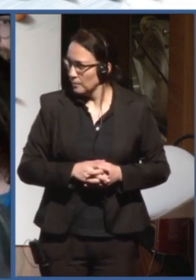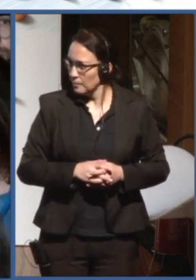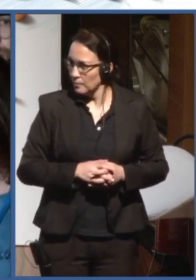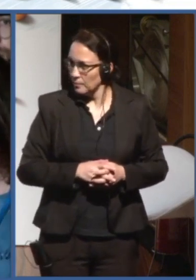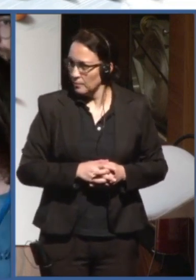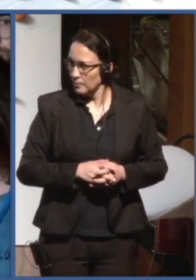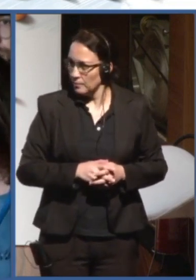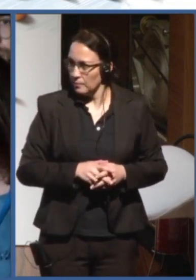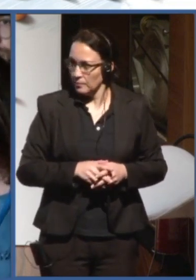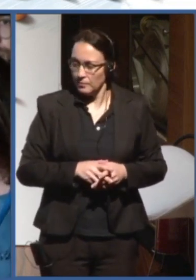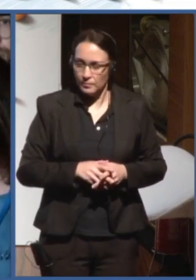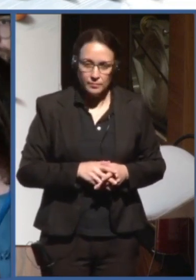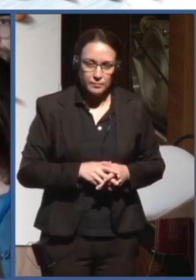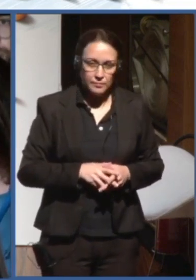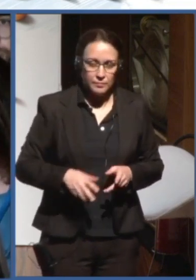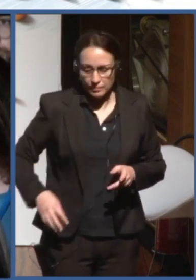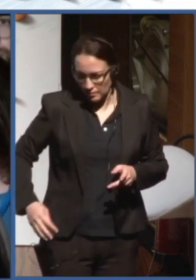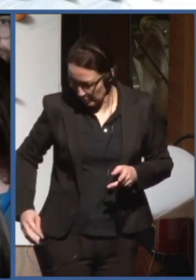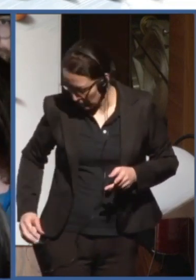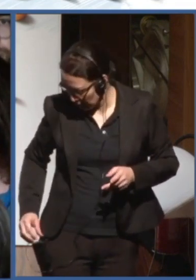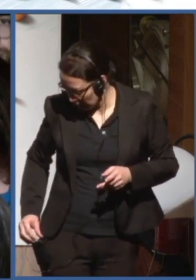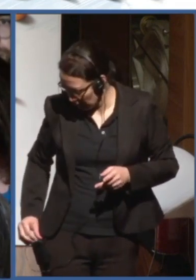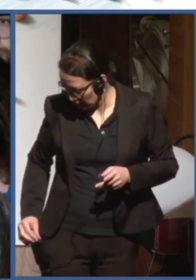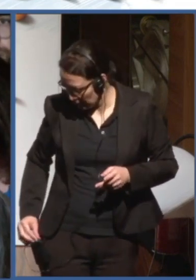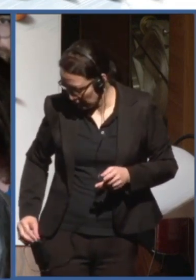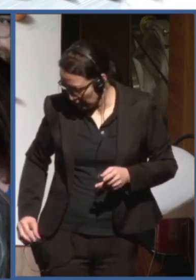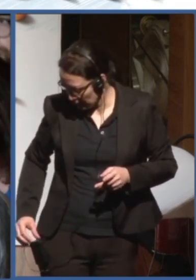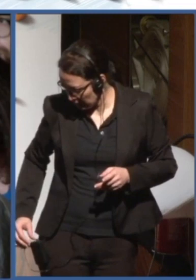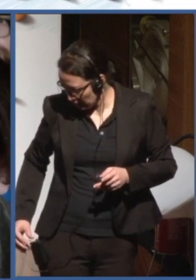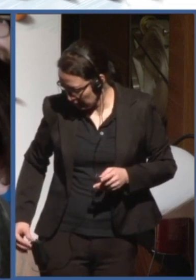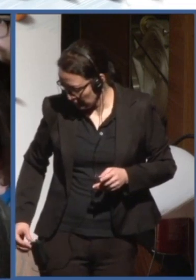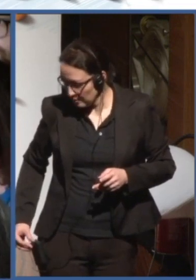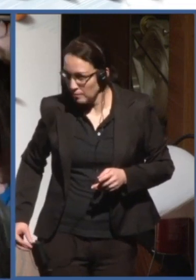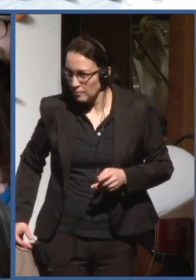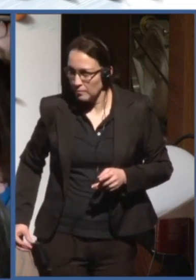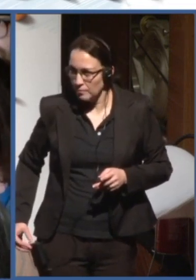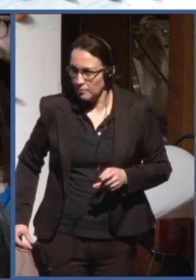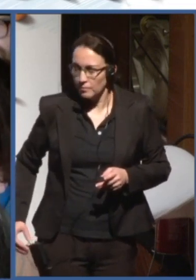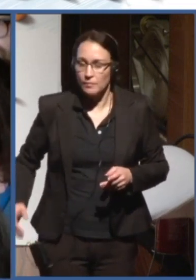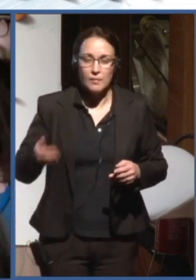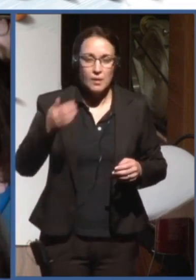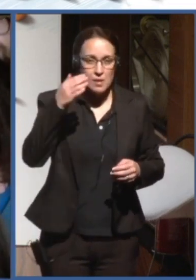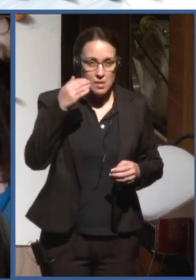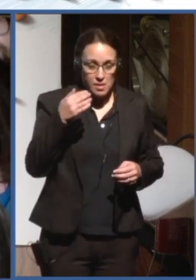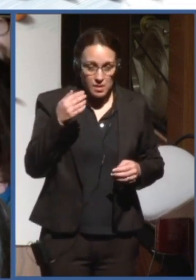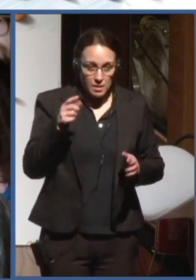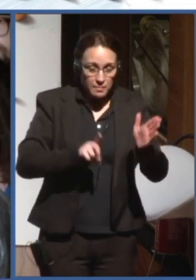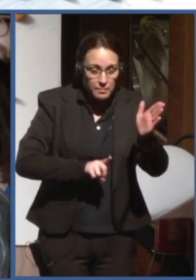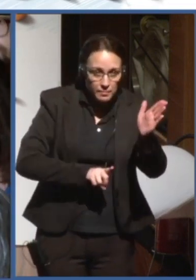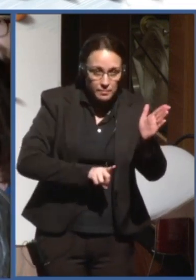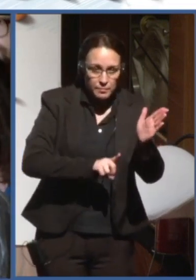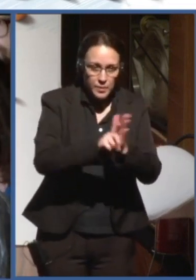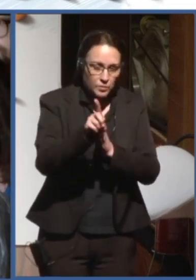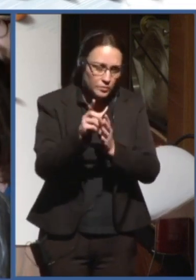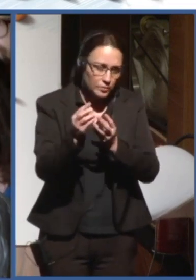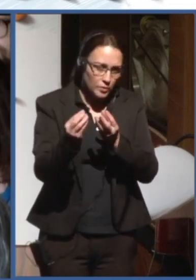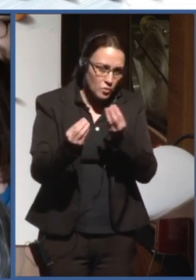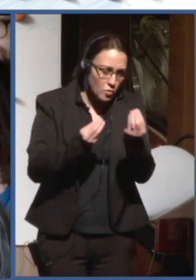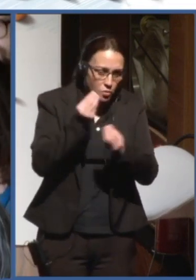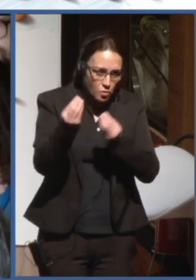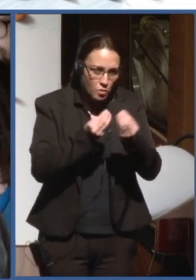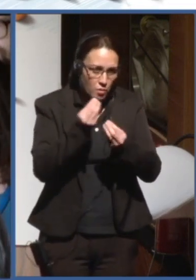comes from the line of cooperation, in fact. If there would be, in any way, a possibility of levanting a